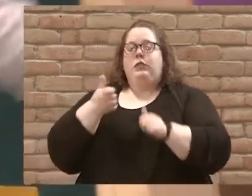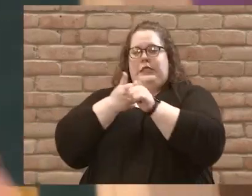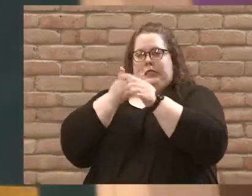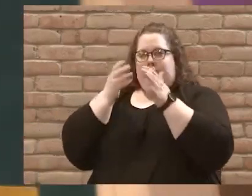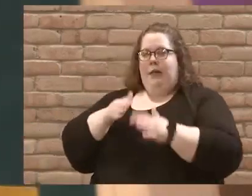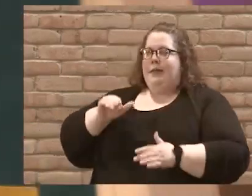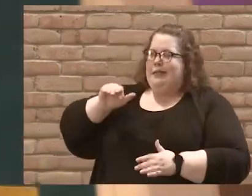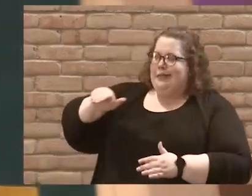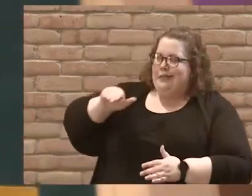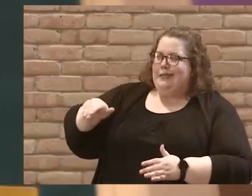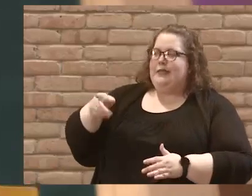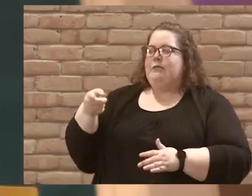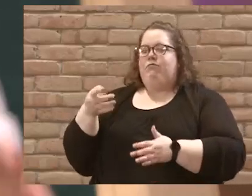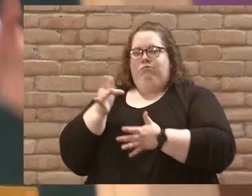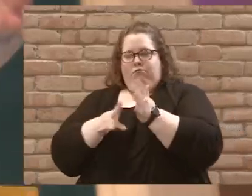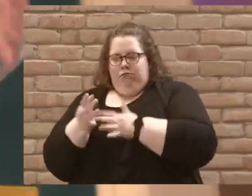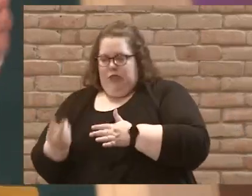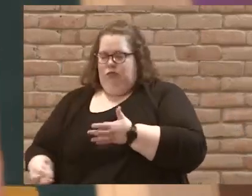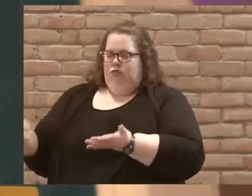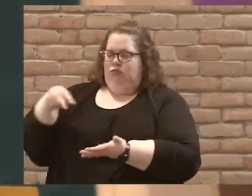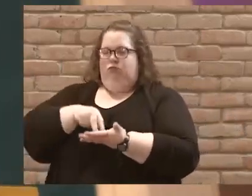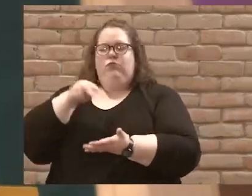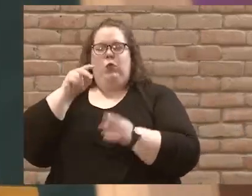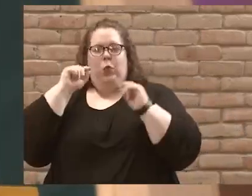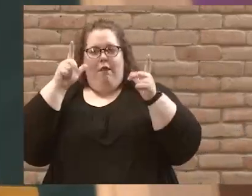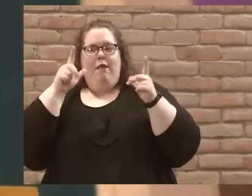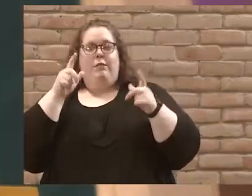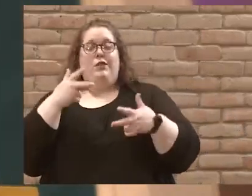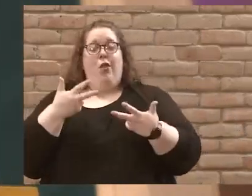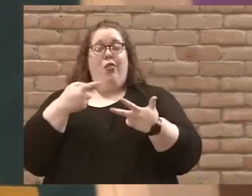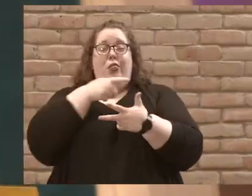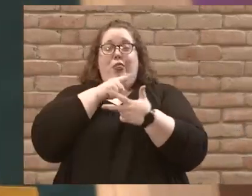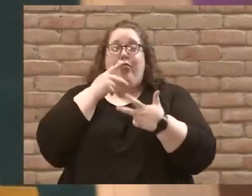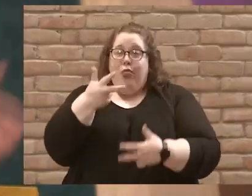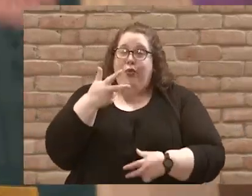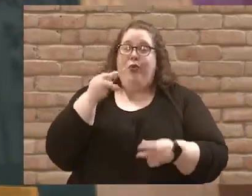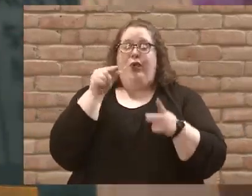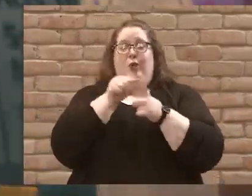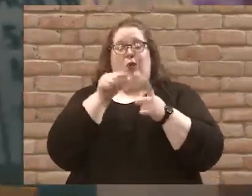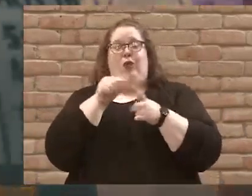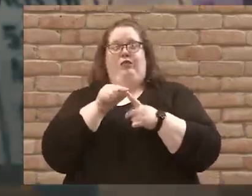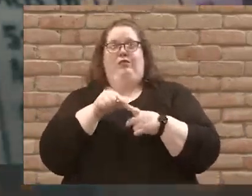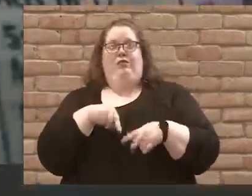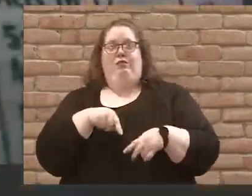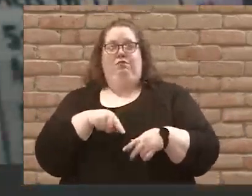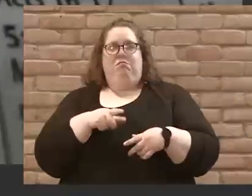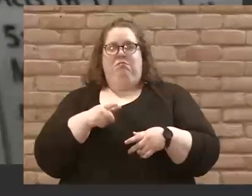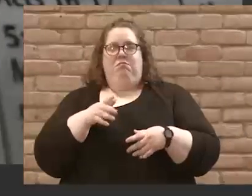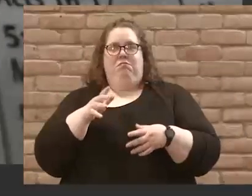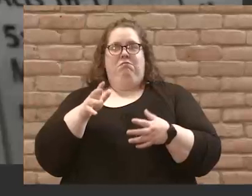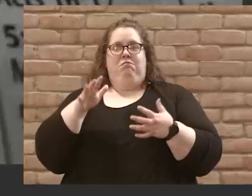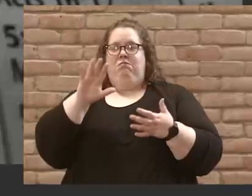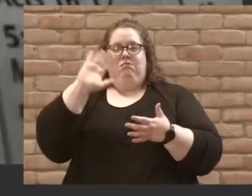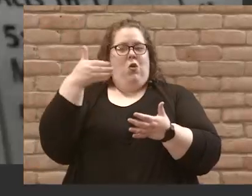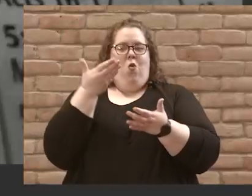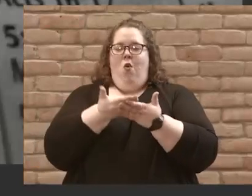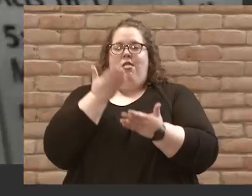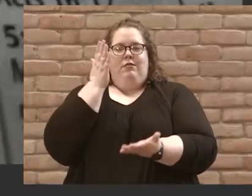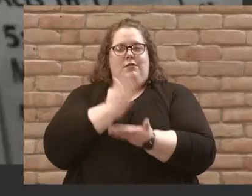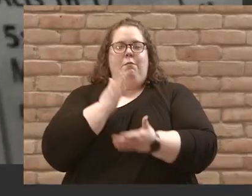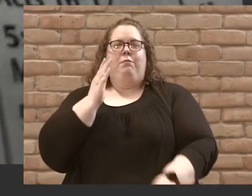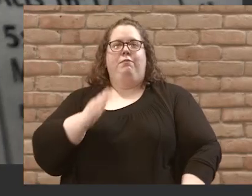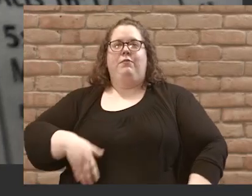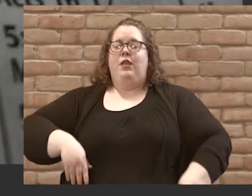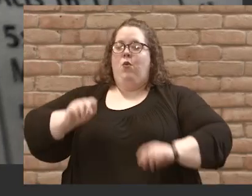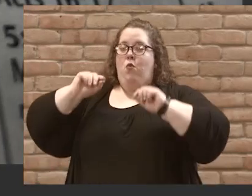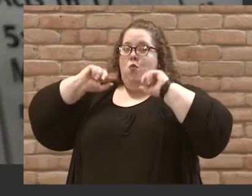wakes up, and with three words, the whole thing stops. When Jesus woke up,